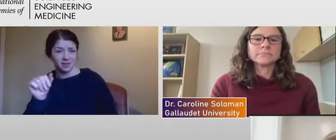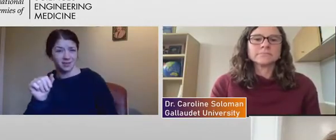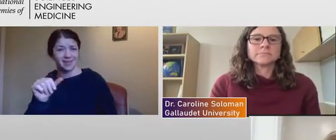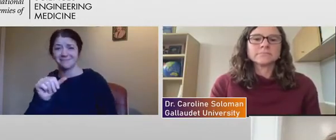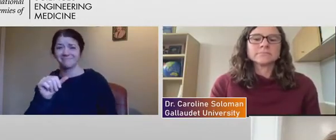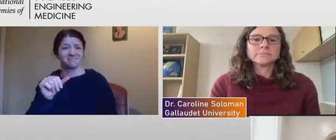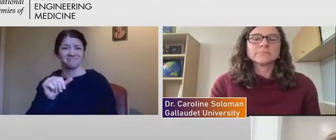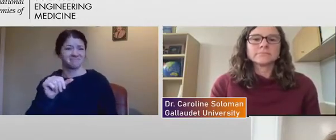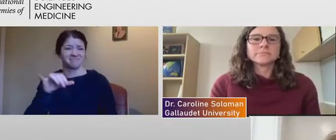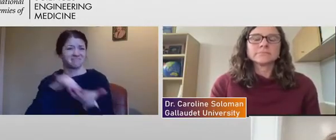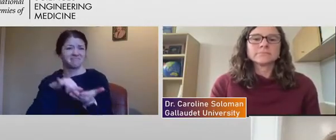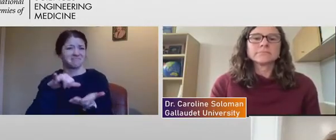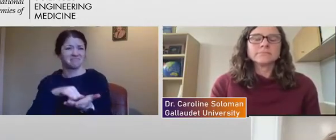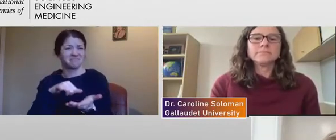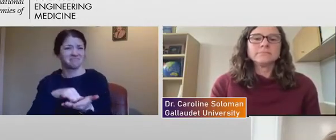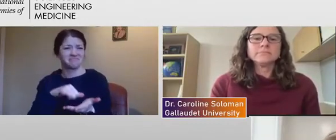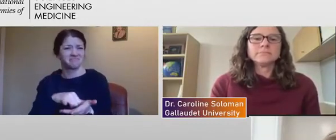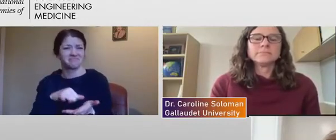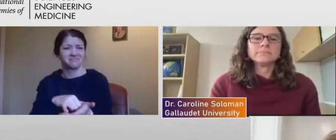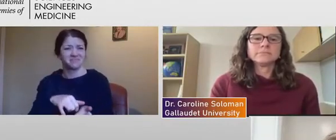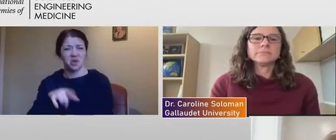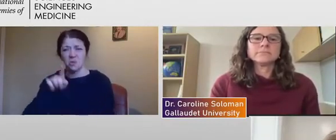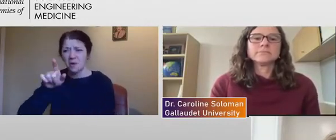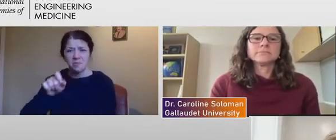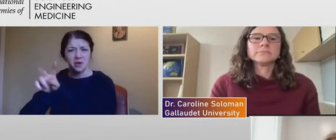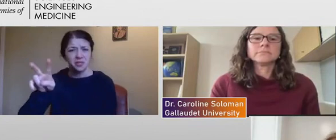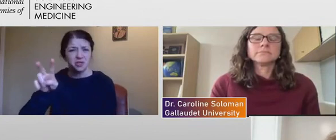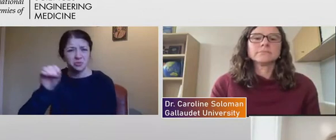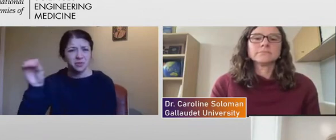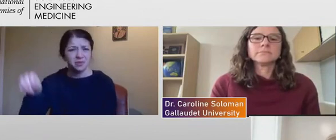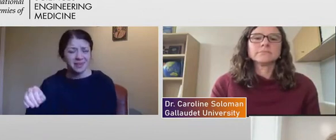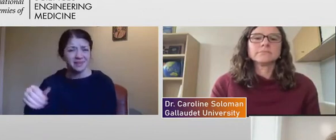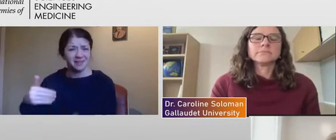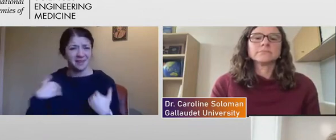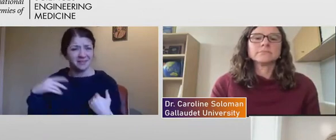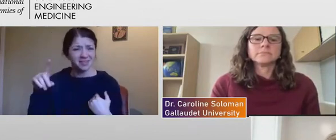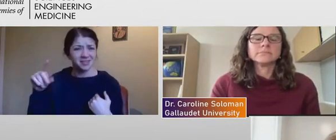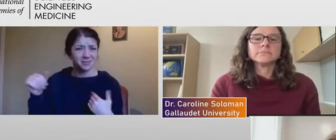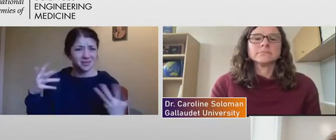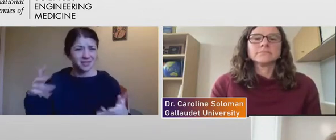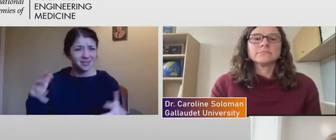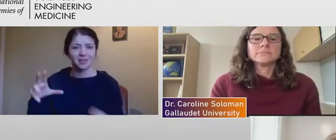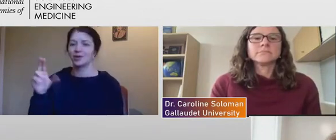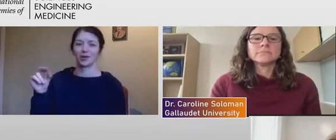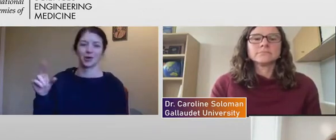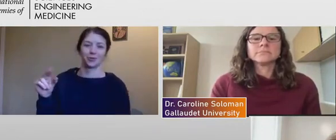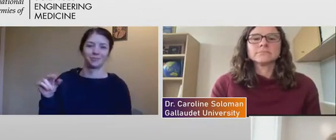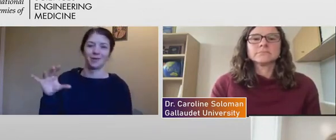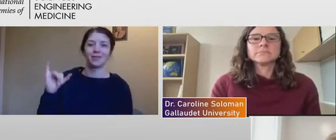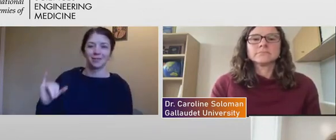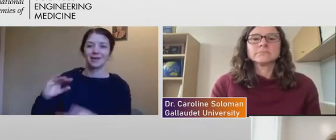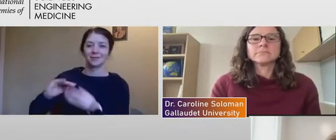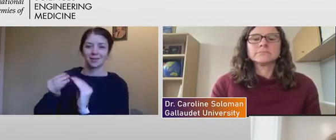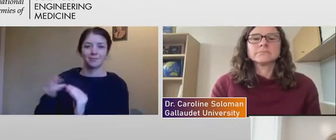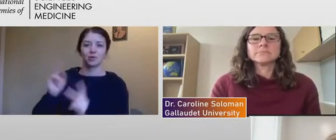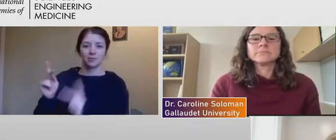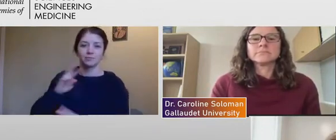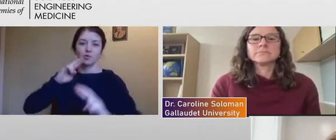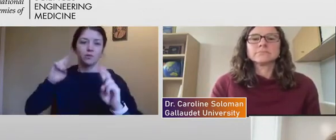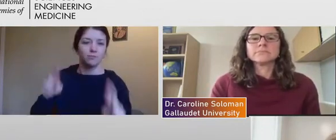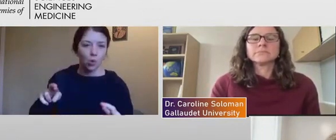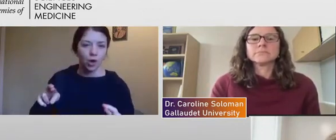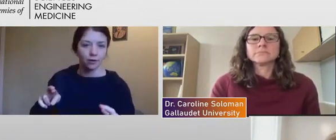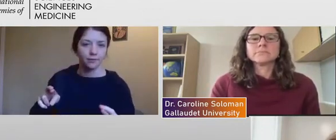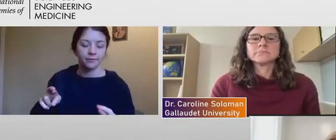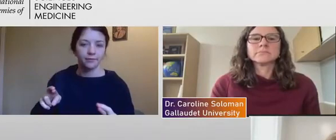.2% of people with a disability. Those are the people that reported it. And there's a number of people that don't report it because there is such a